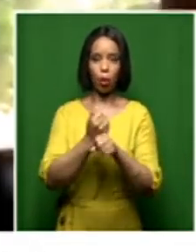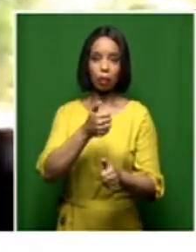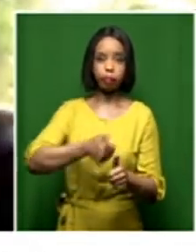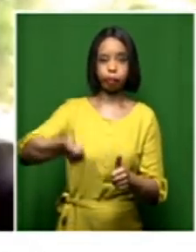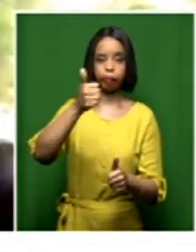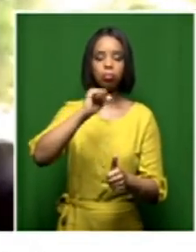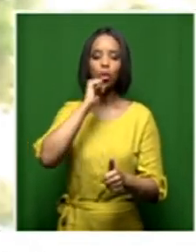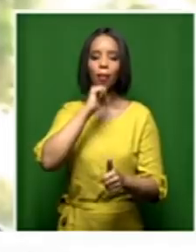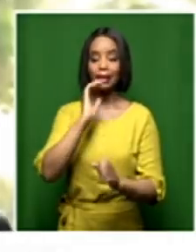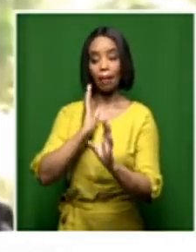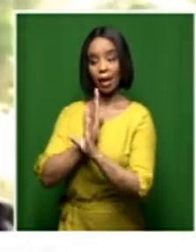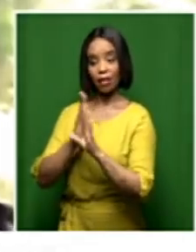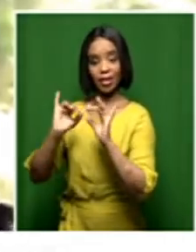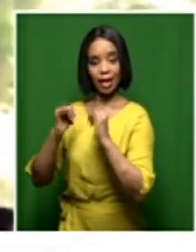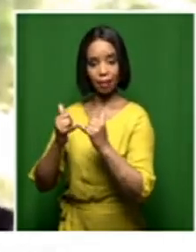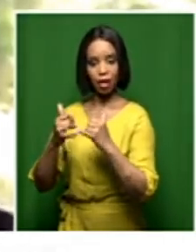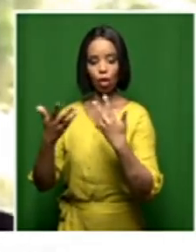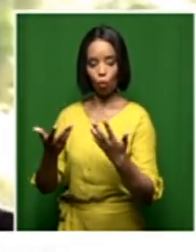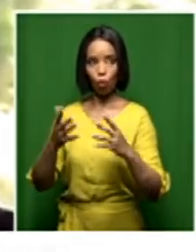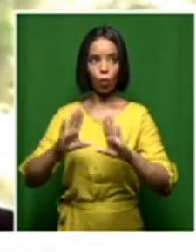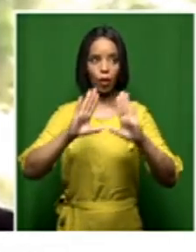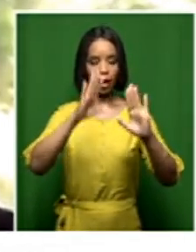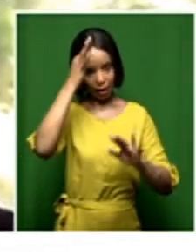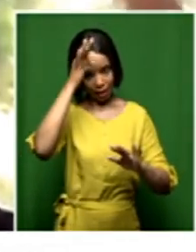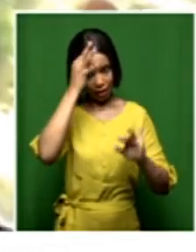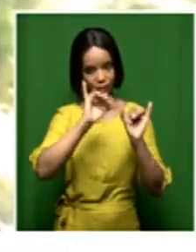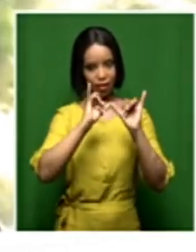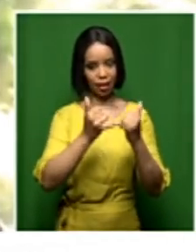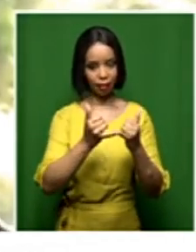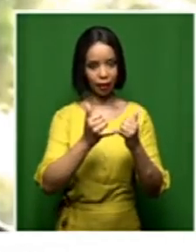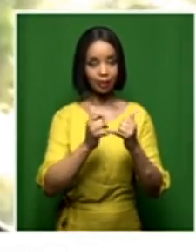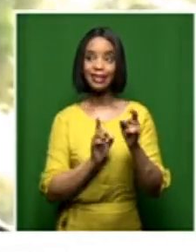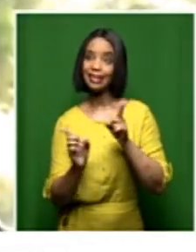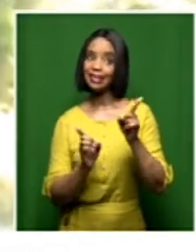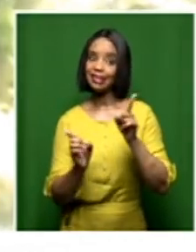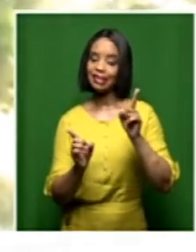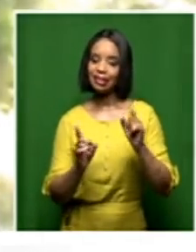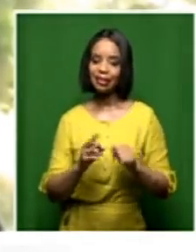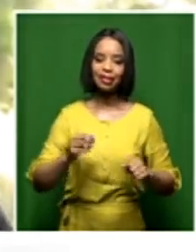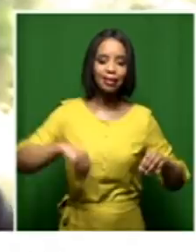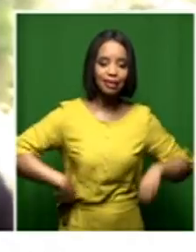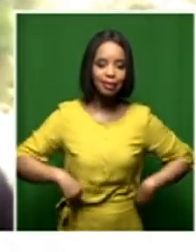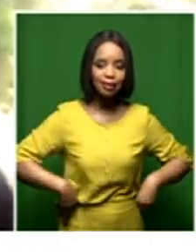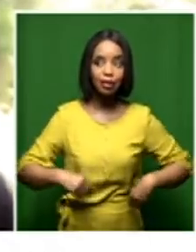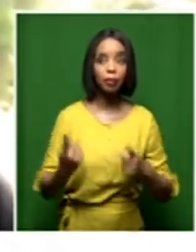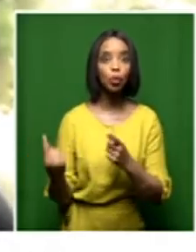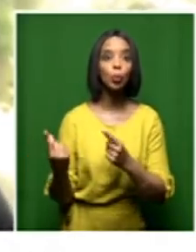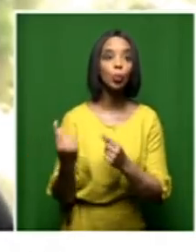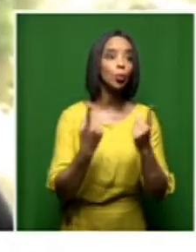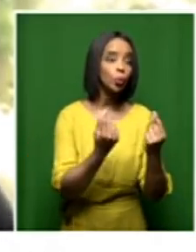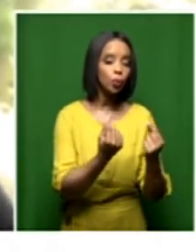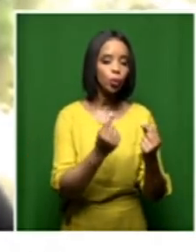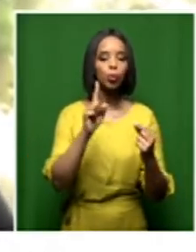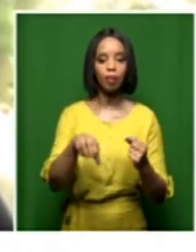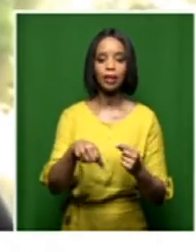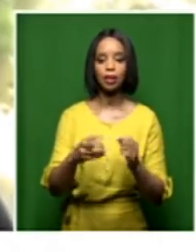Those are the three areas that the independent directorate had to focus on. And we said, don't give us